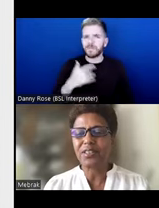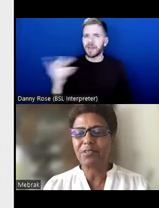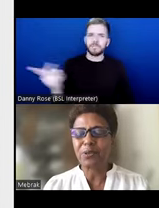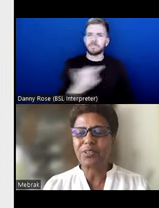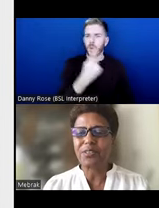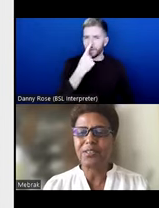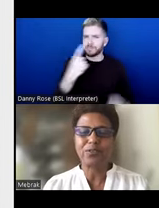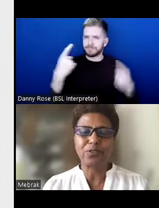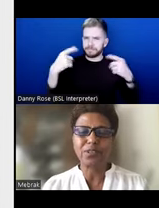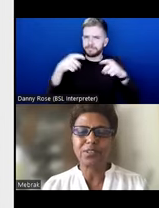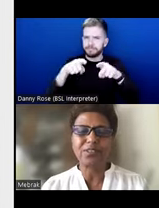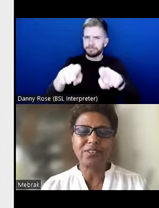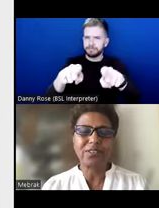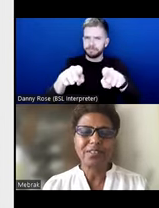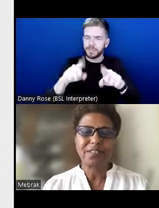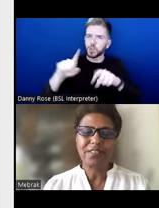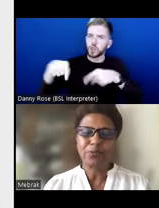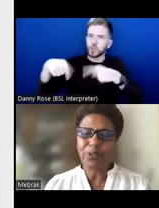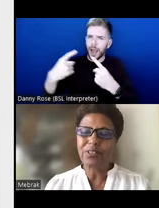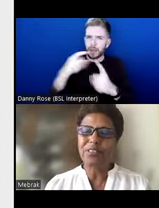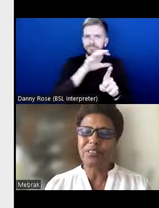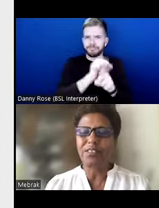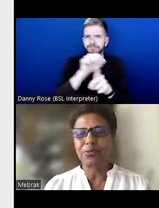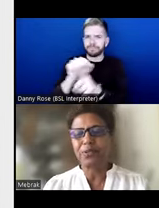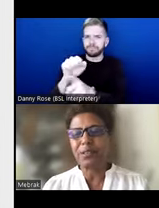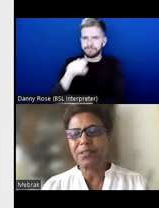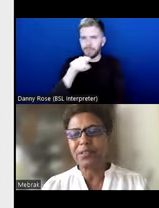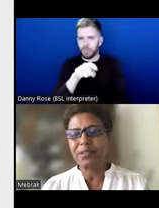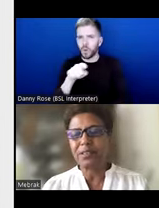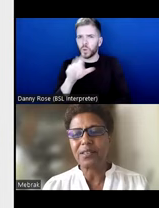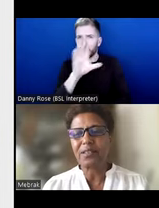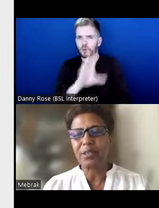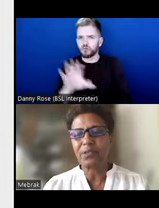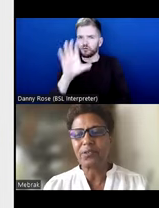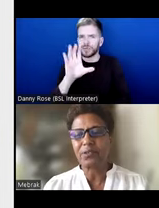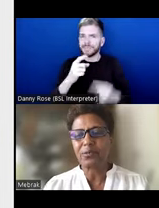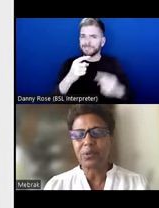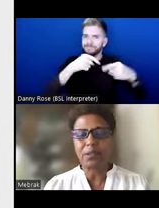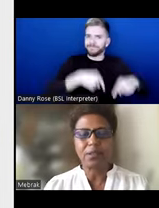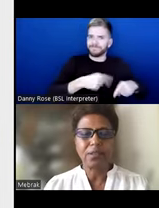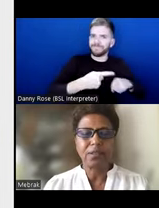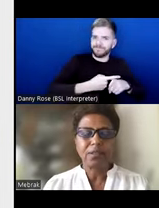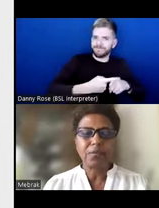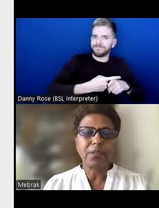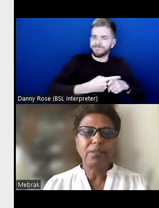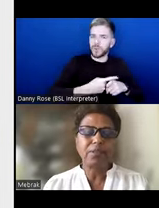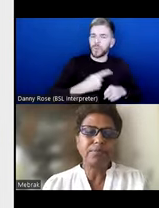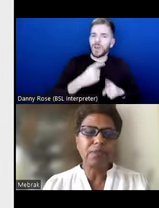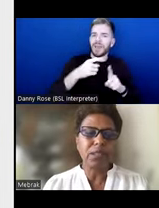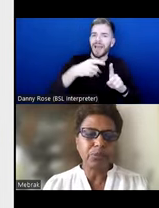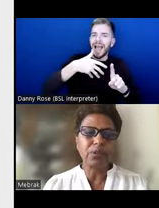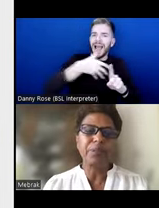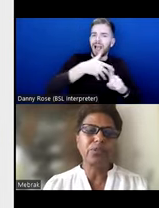challenge that we see in those countries. We see it here with the migrants and ethnic minorities as well. But